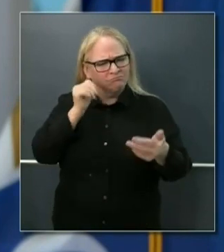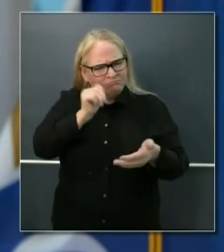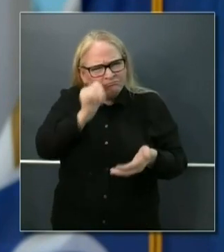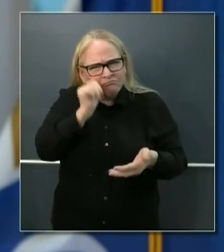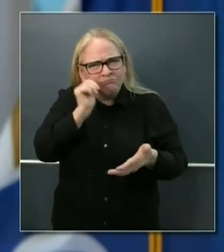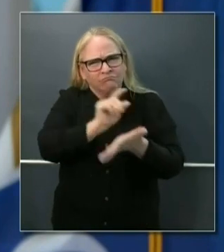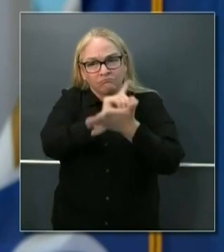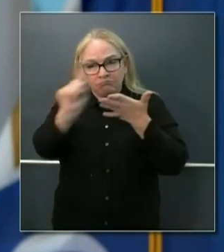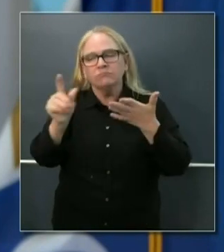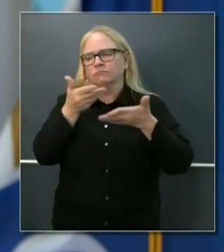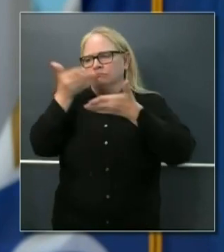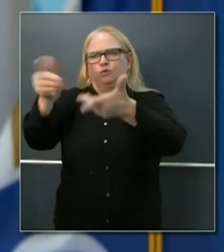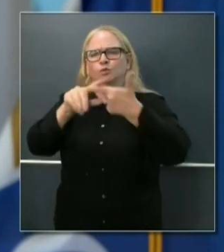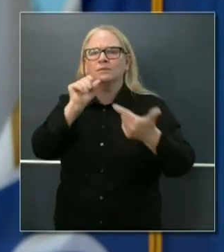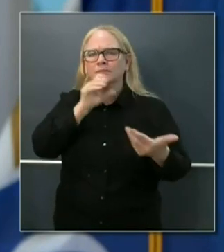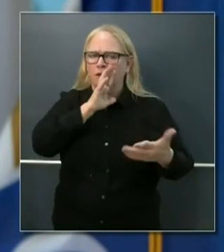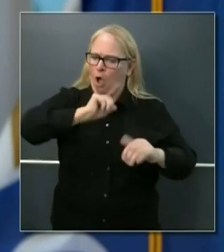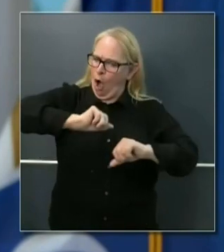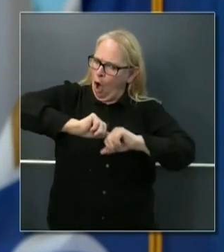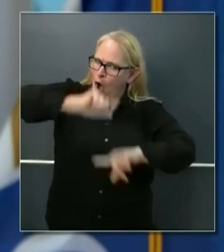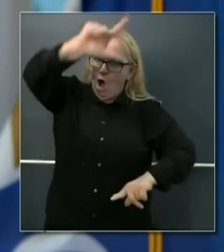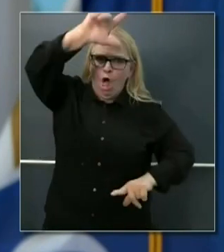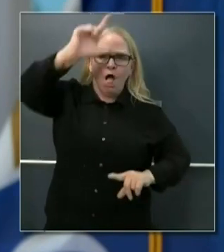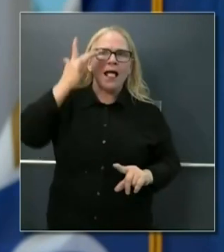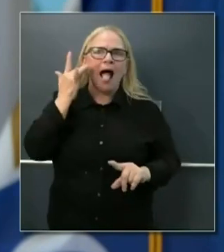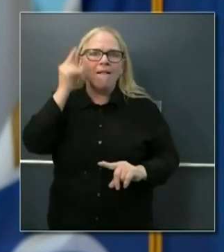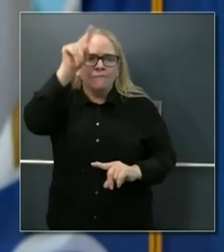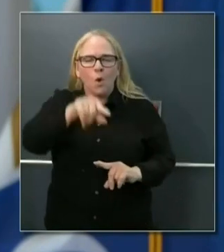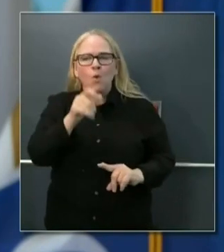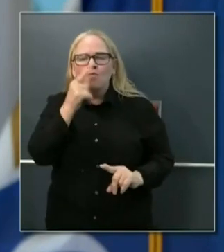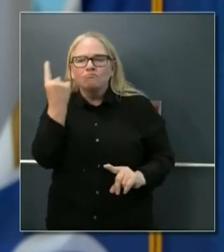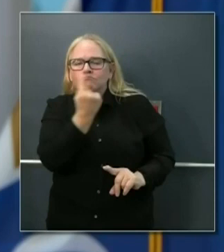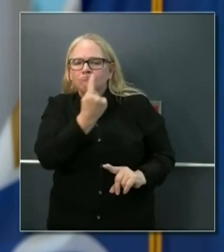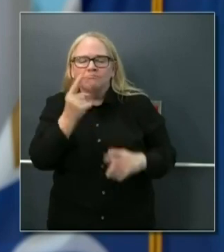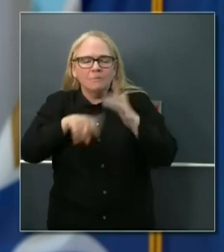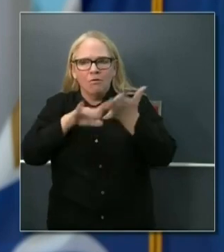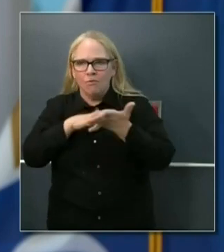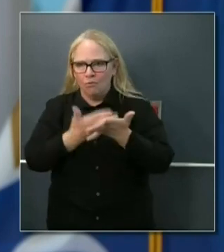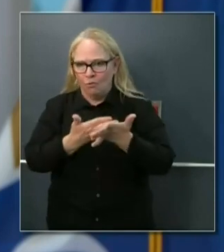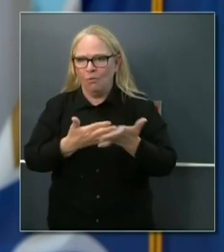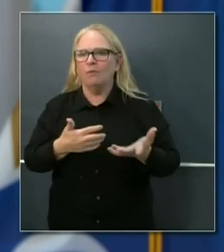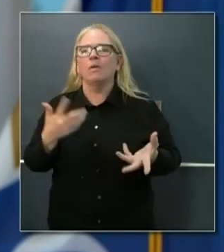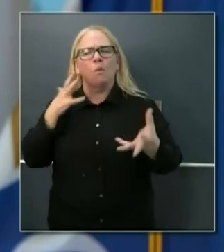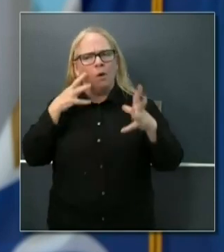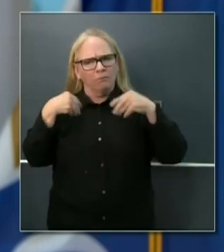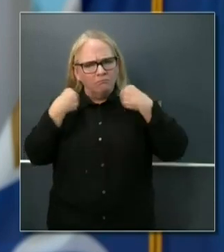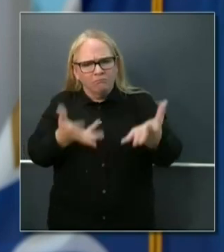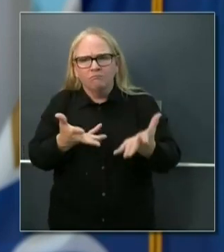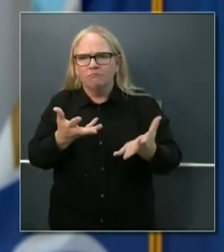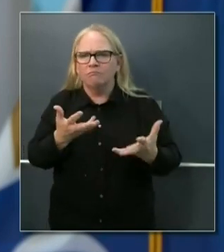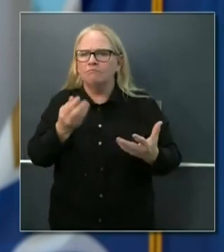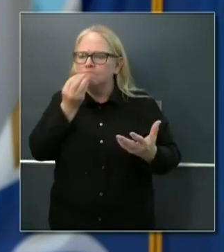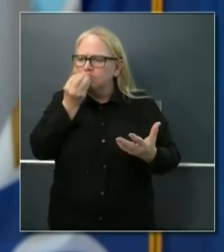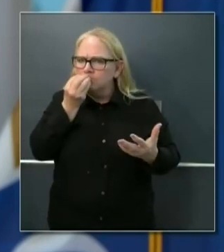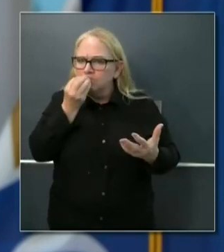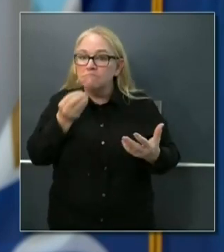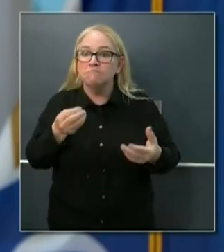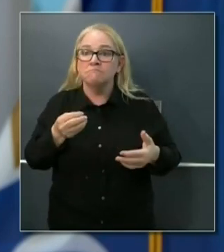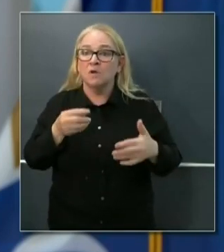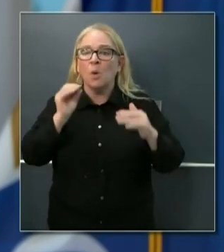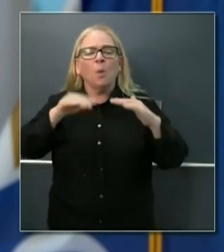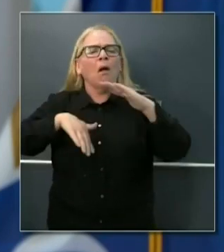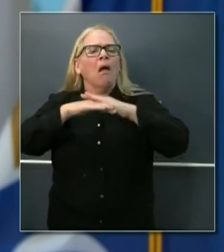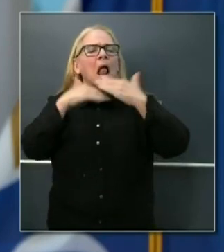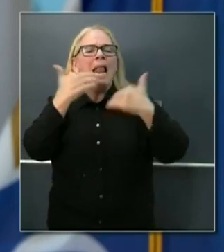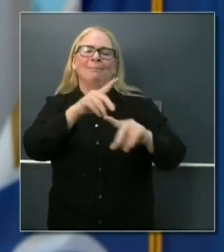all throughout the state of California. We will provide an unlimited number of meals, no cap in terms